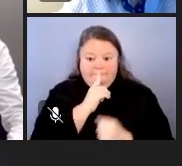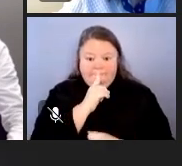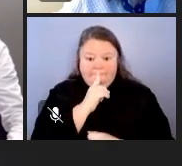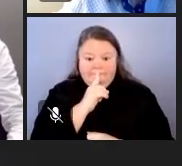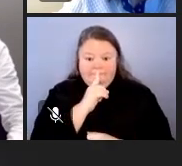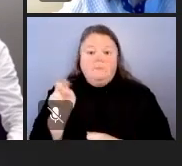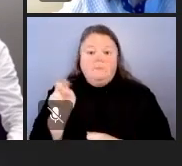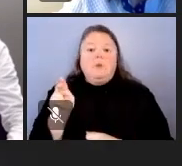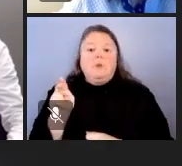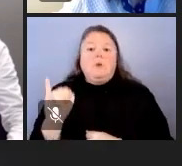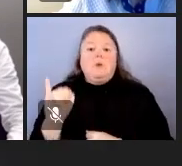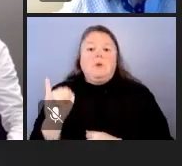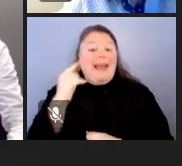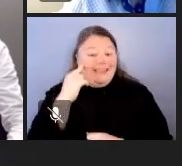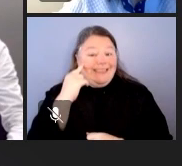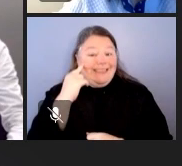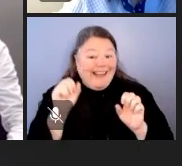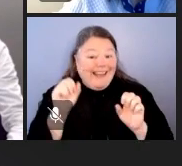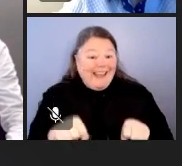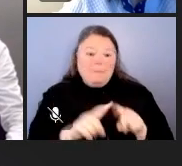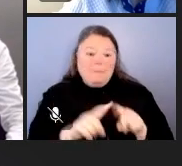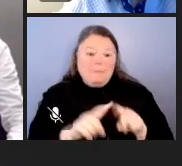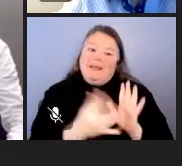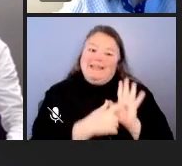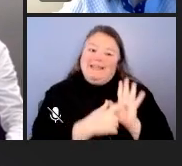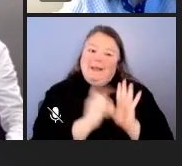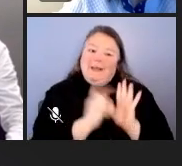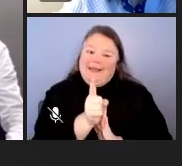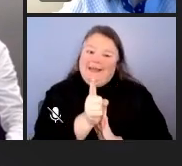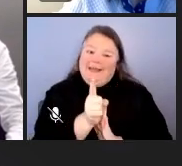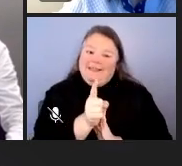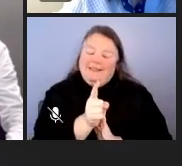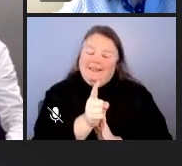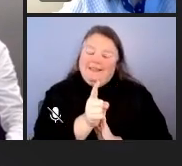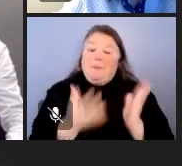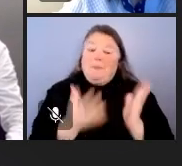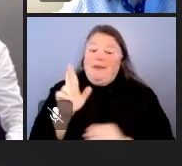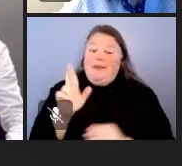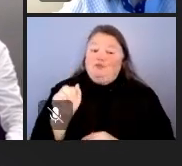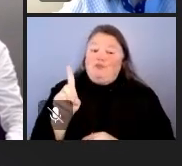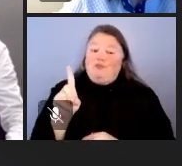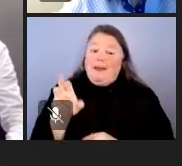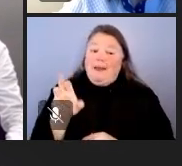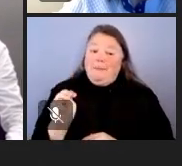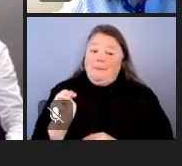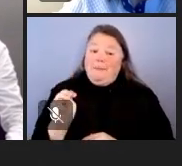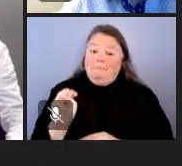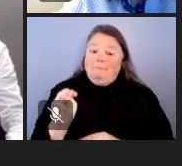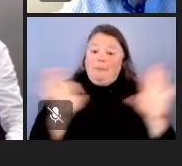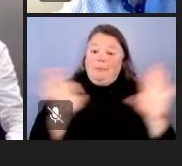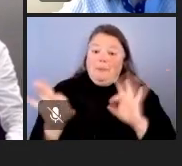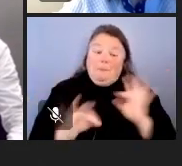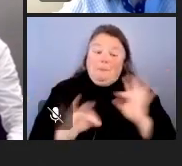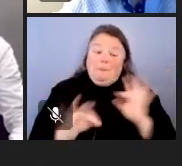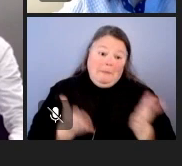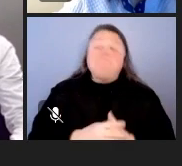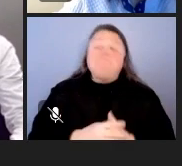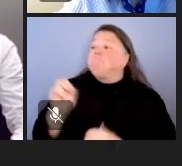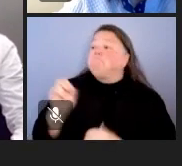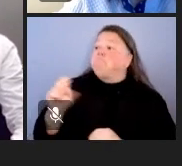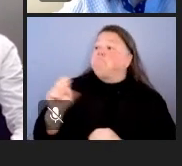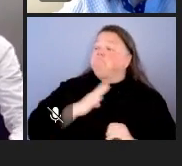I think I can, but I've got to, it might take a minute. So I might just have to randomly do that. It might be quicker to do it that way. Yeah, that works.